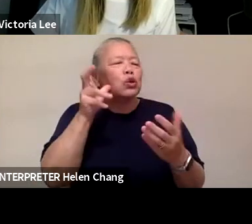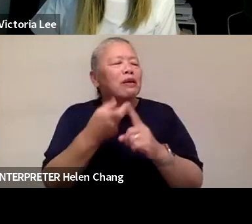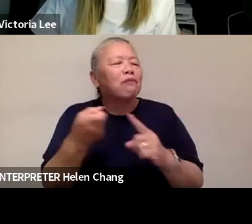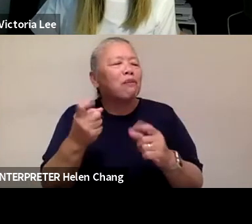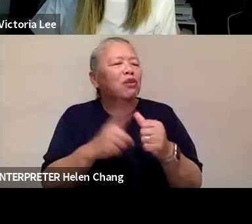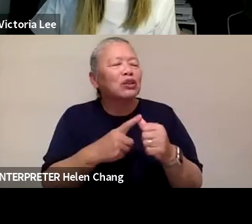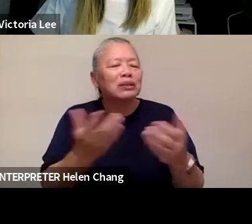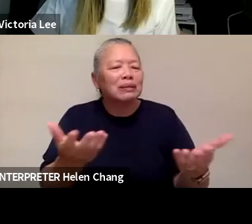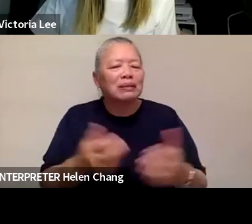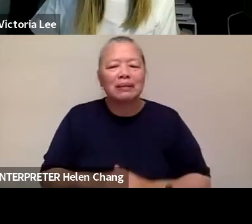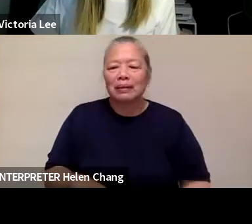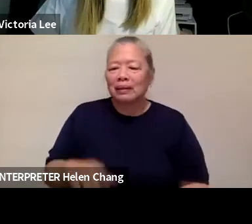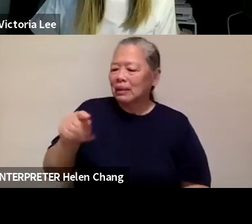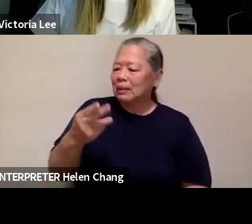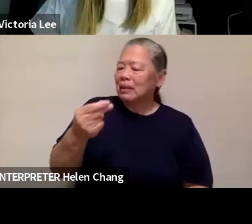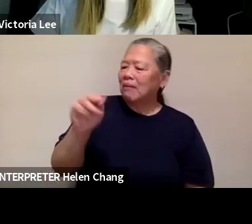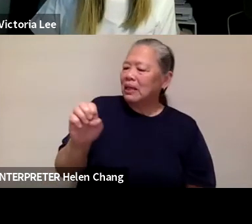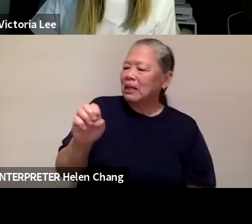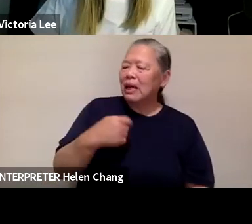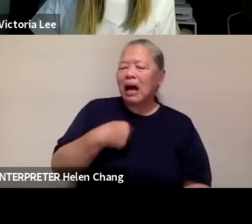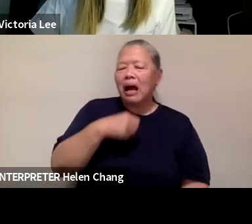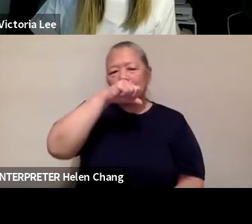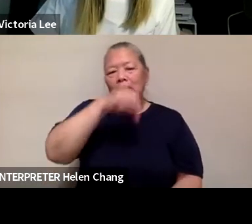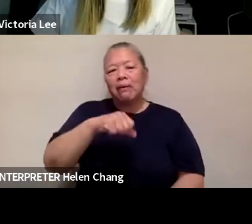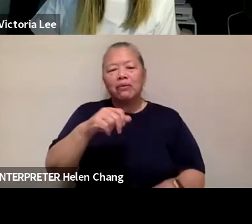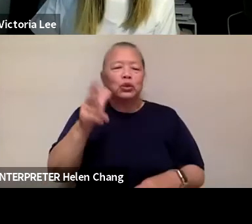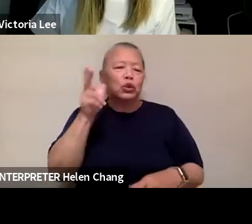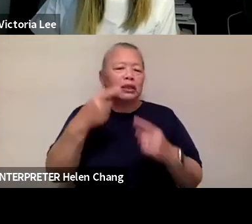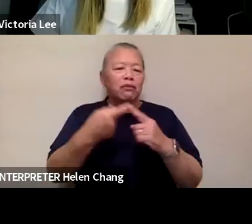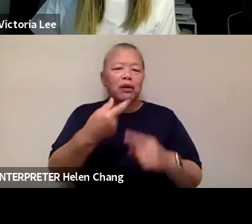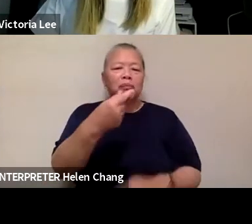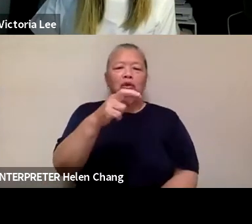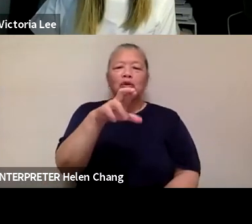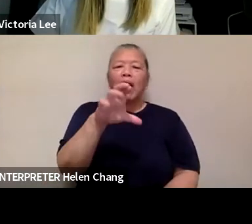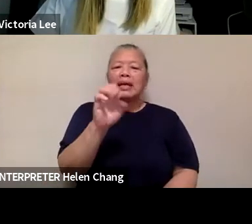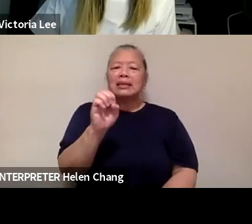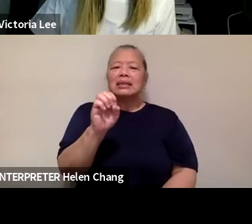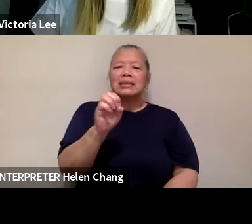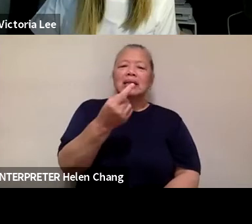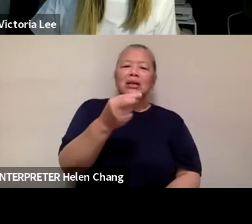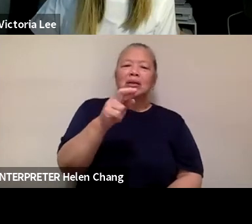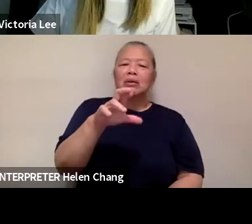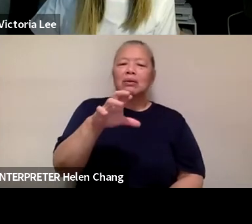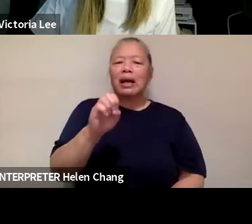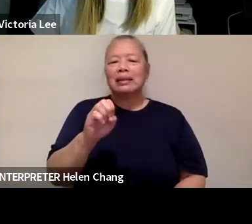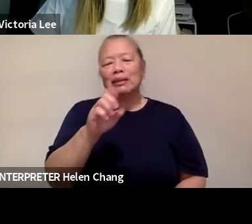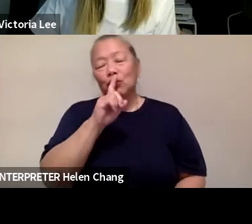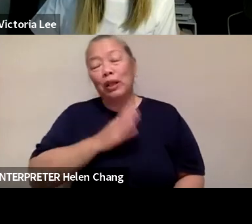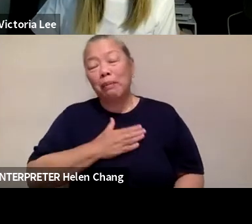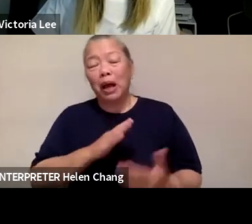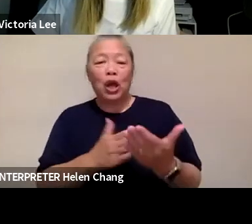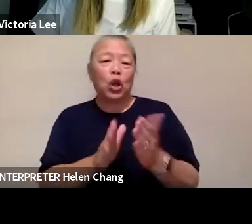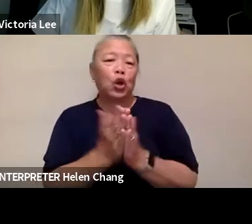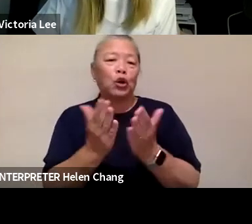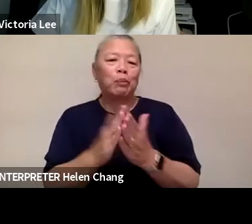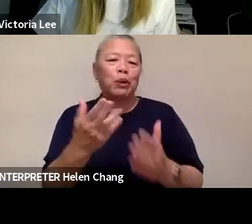I would love to hear from Grace, who is my cookbook hero. Thank you